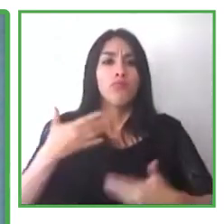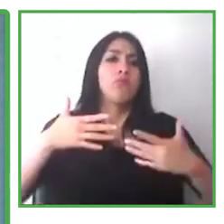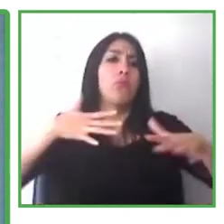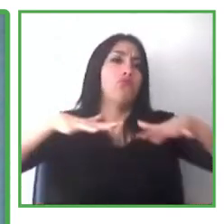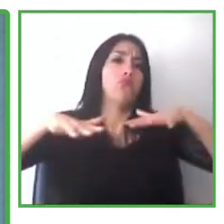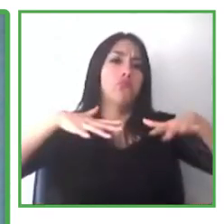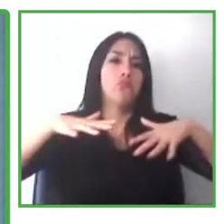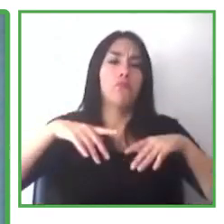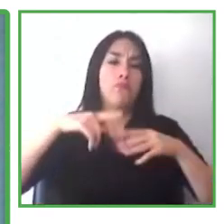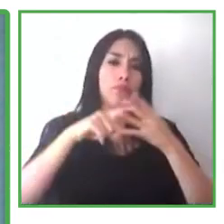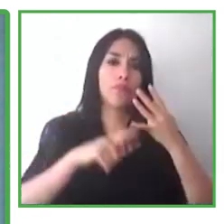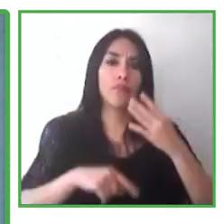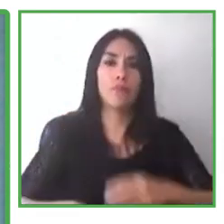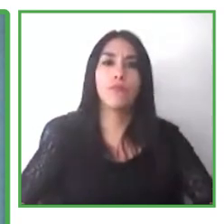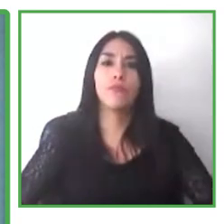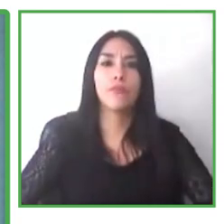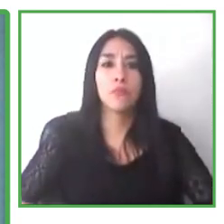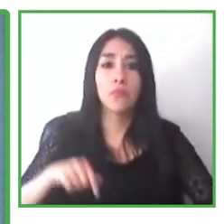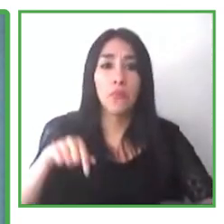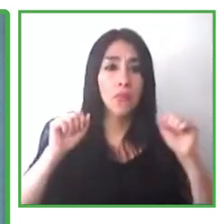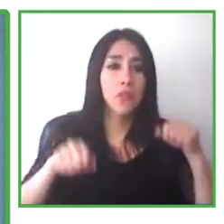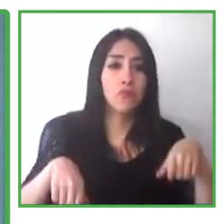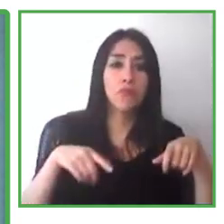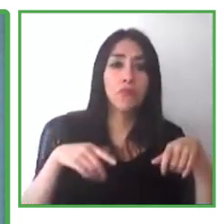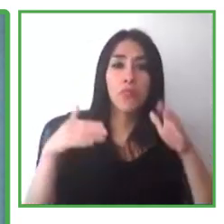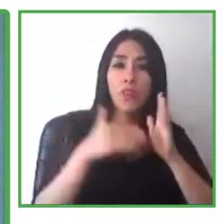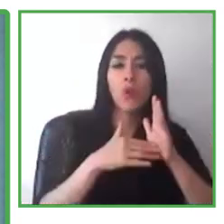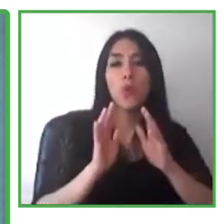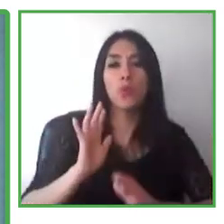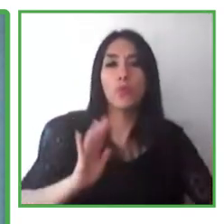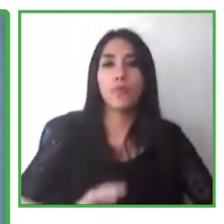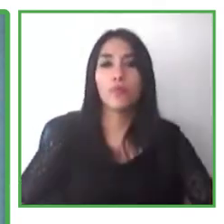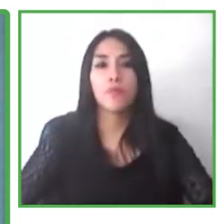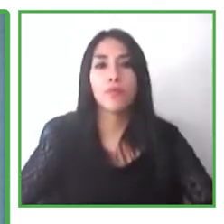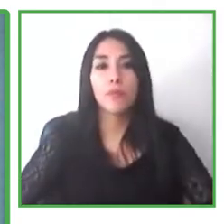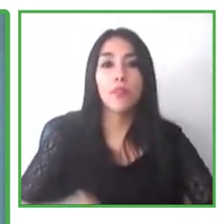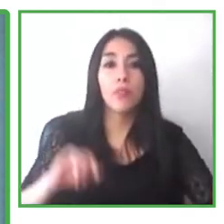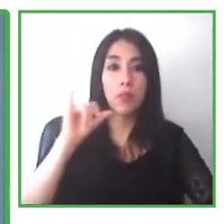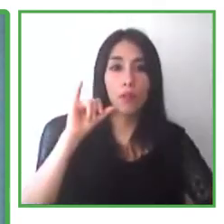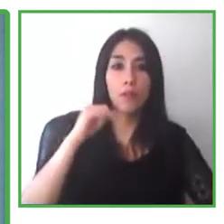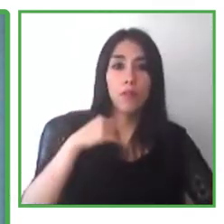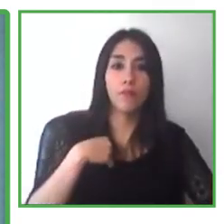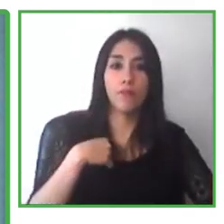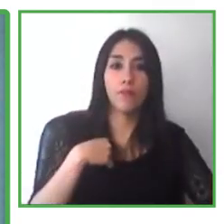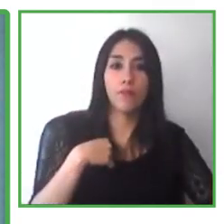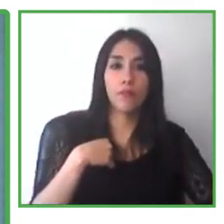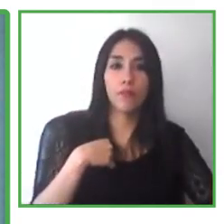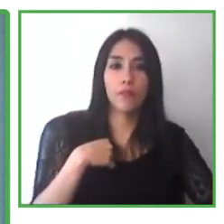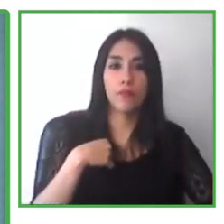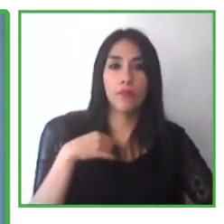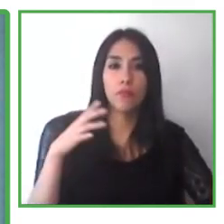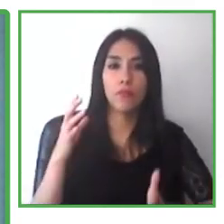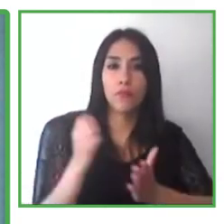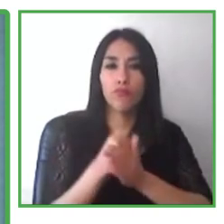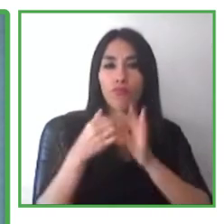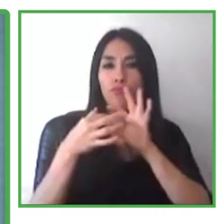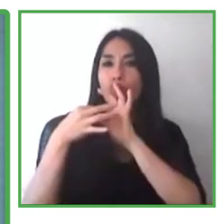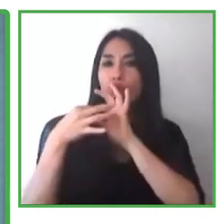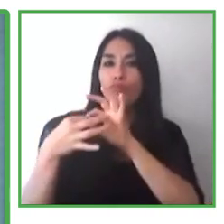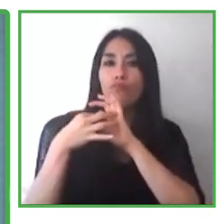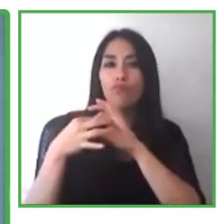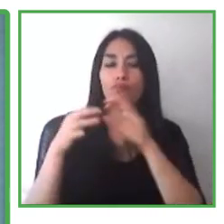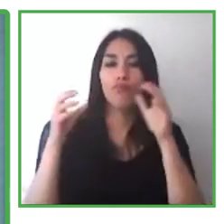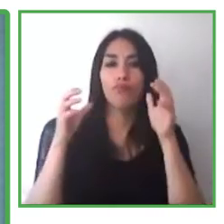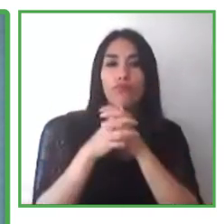our new cooperation partnership with the Hexaware. But we have defined a lot of criteria